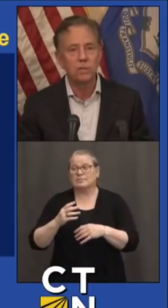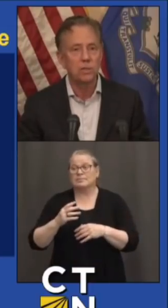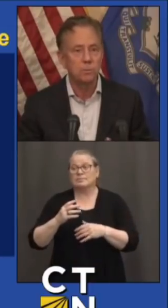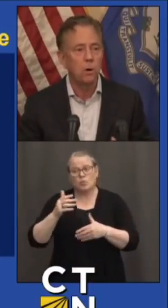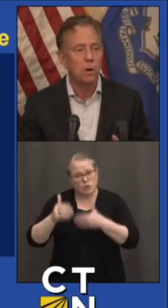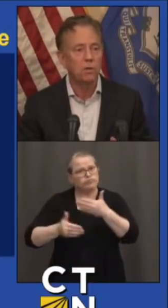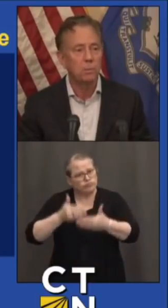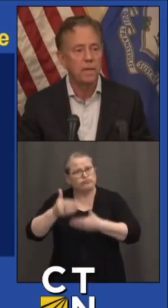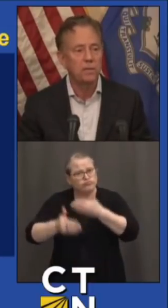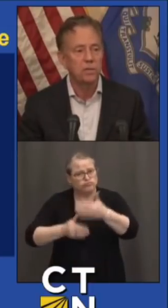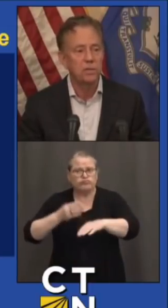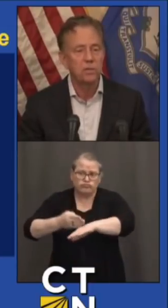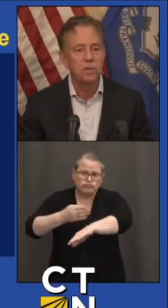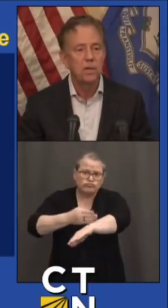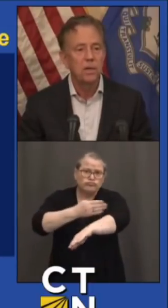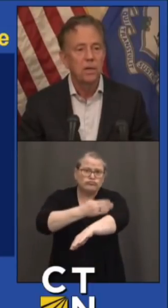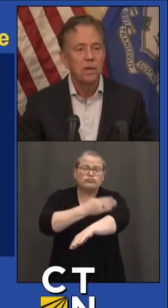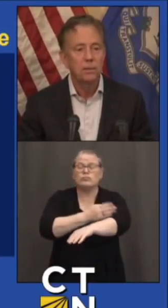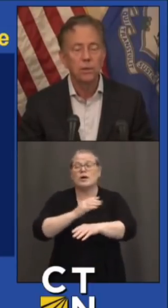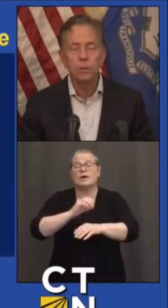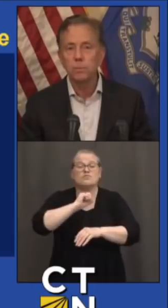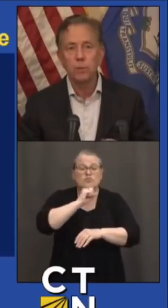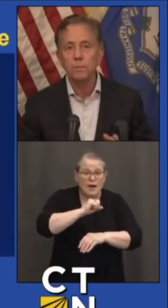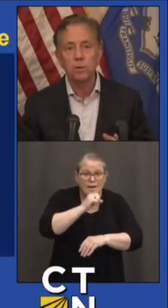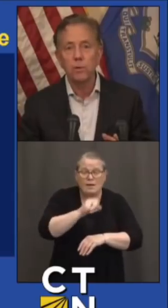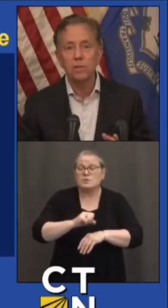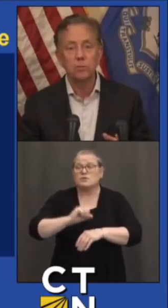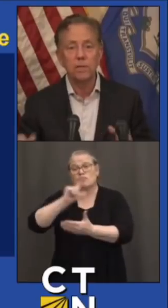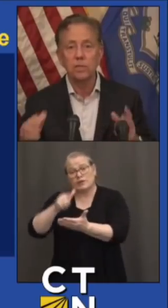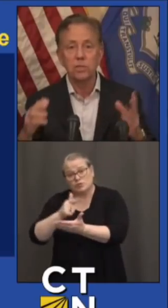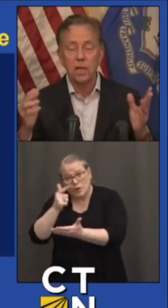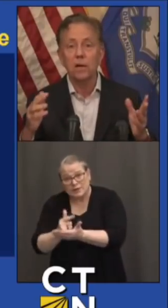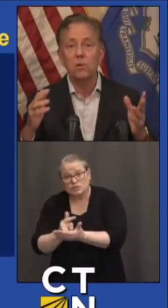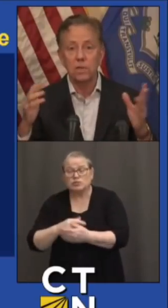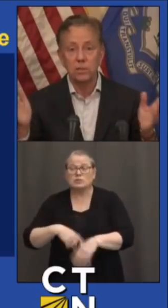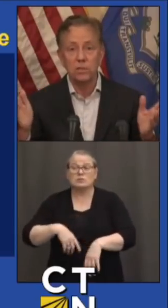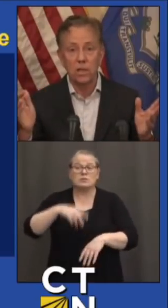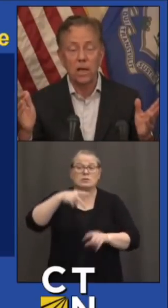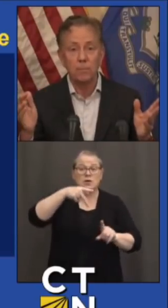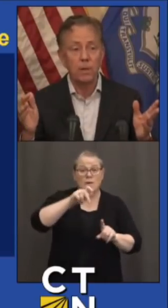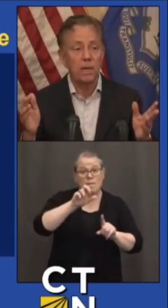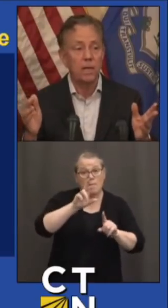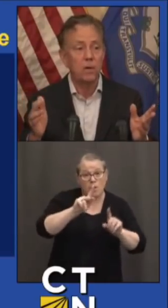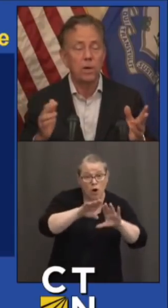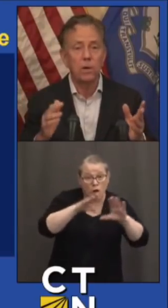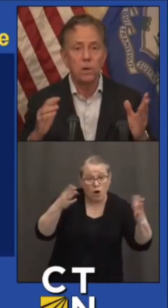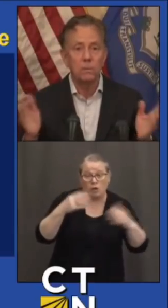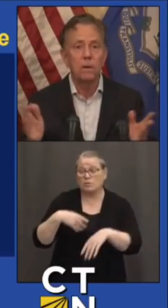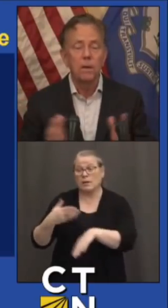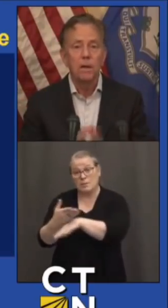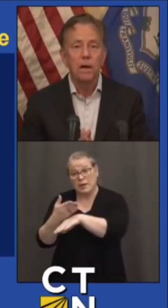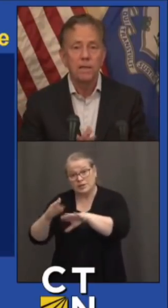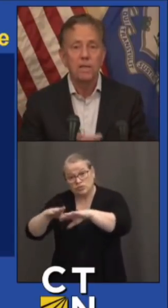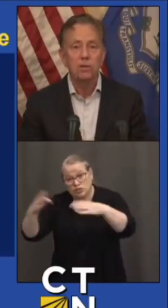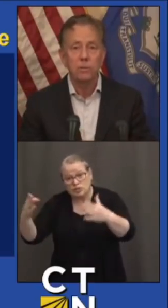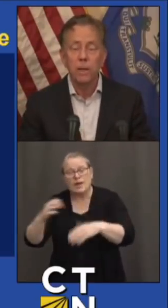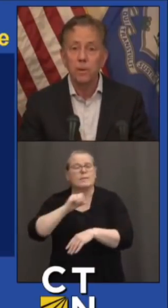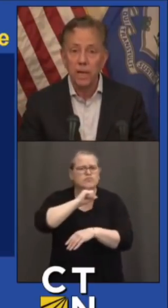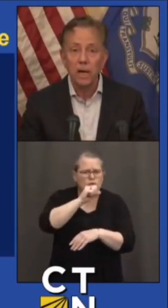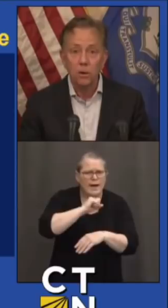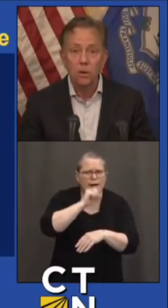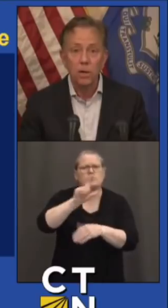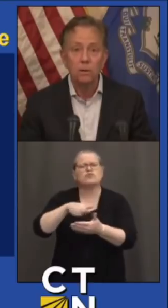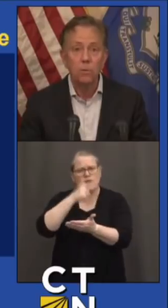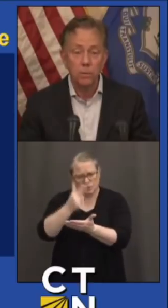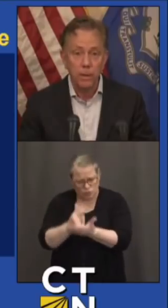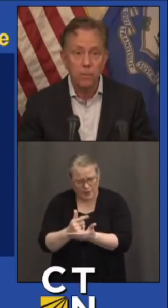graduations, parks, beaches. In terms of proms and graduations, a lot of questions, a lot of planning going on. I think you should be